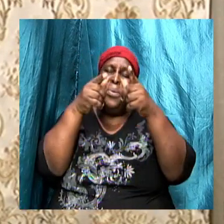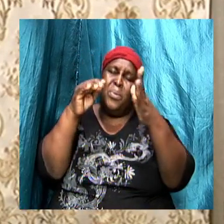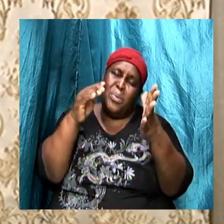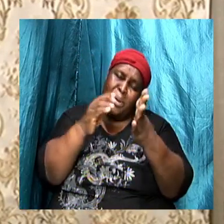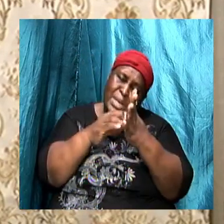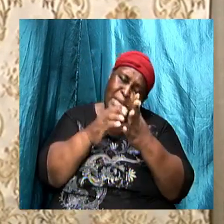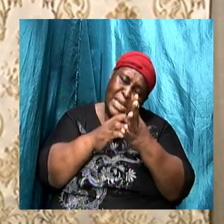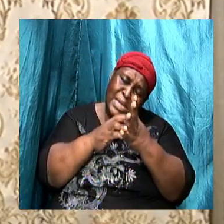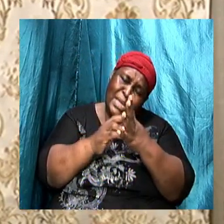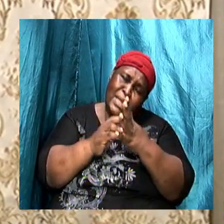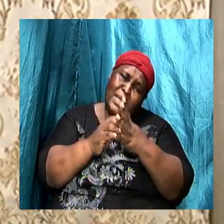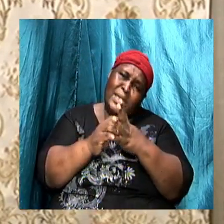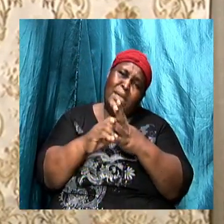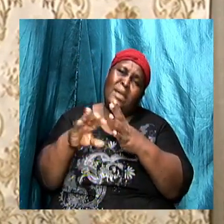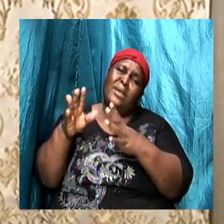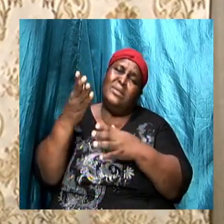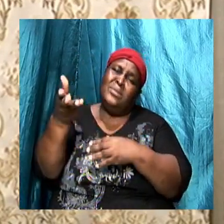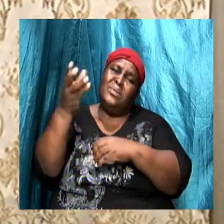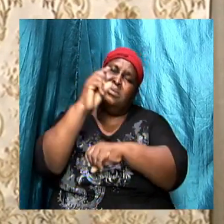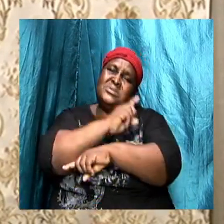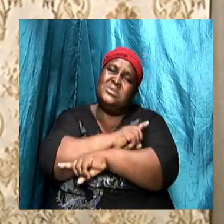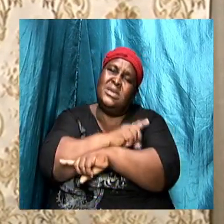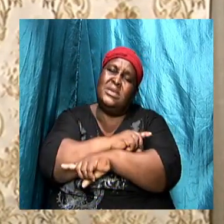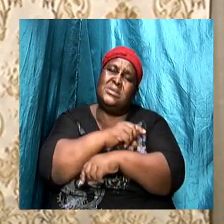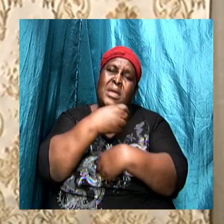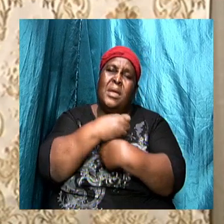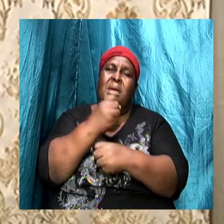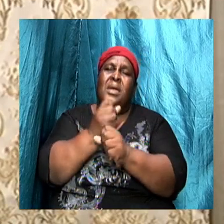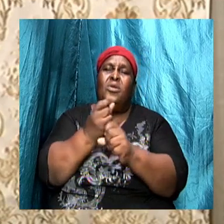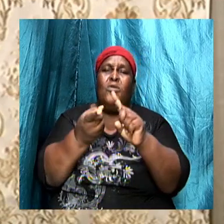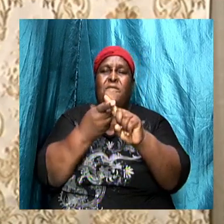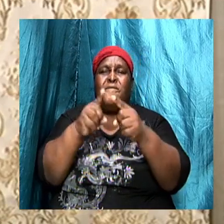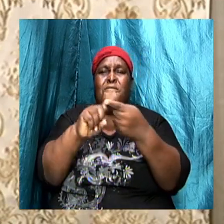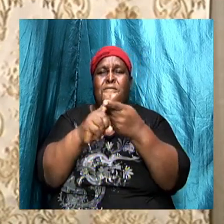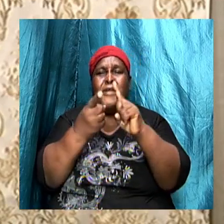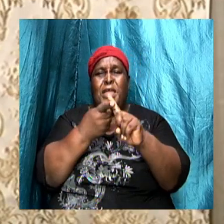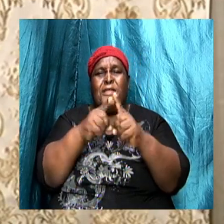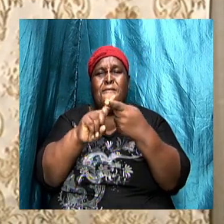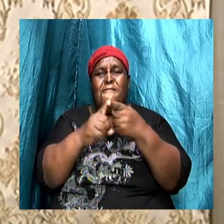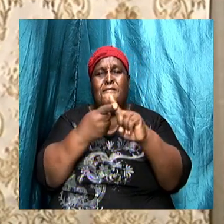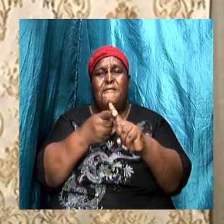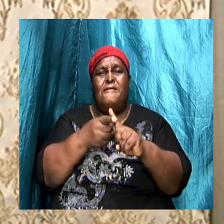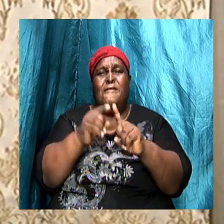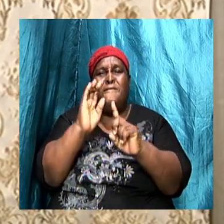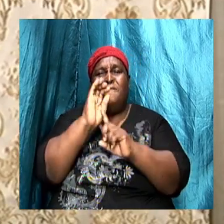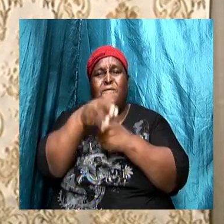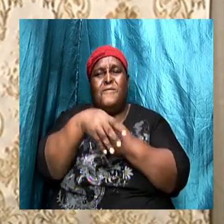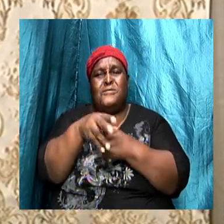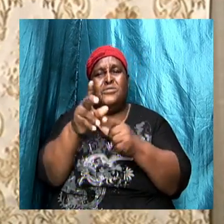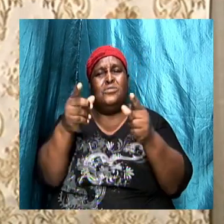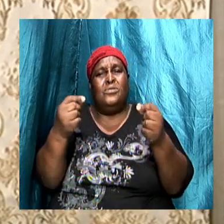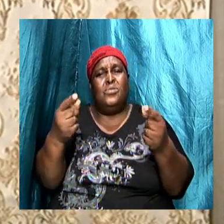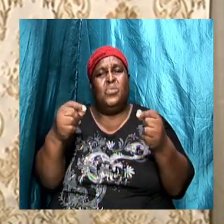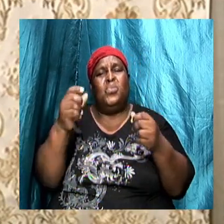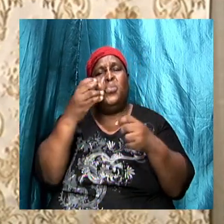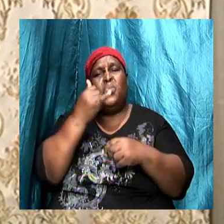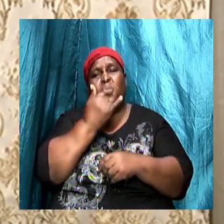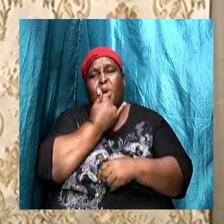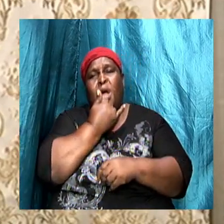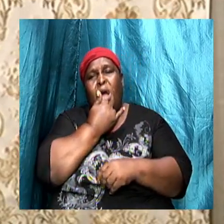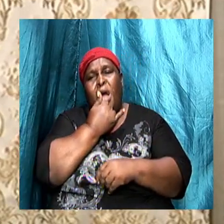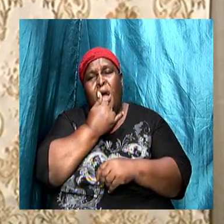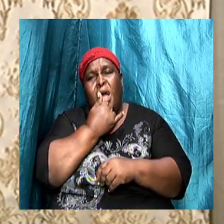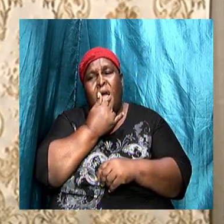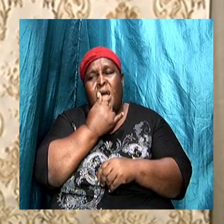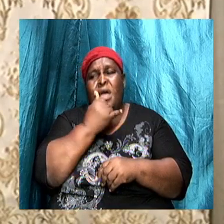don't allow our peers to pressure us to do wrong let's get back to the first love that